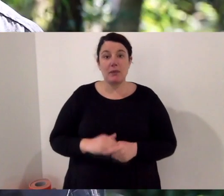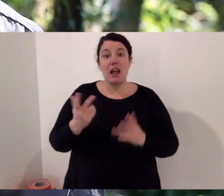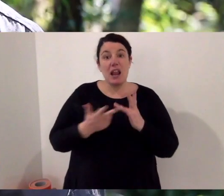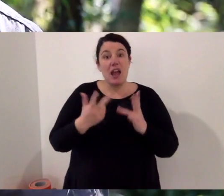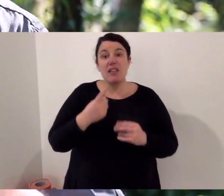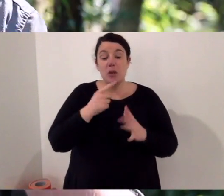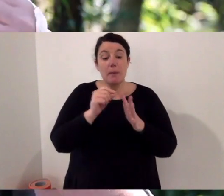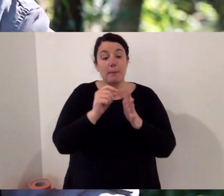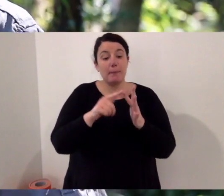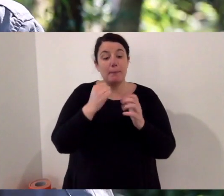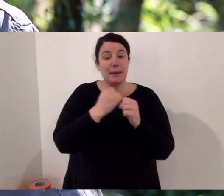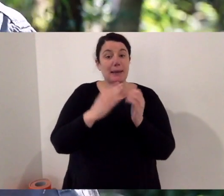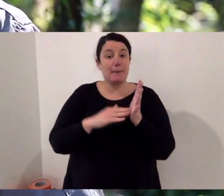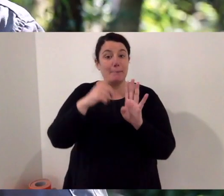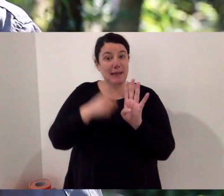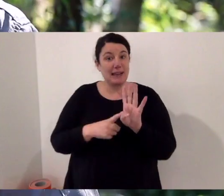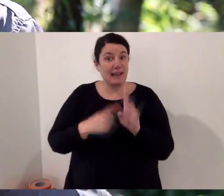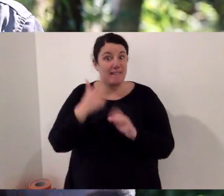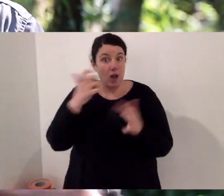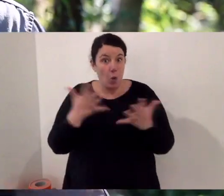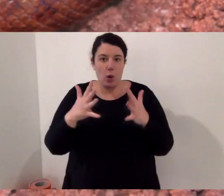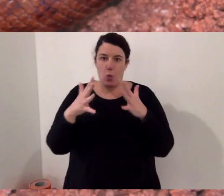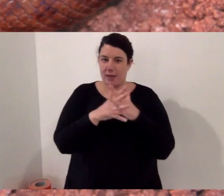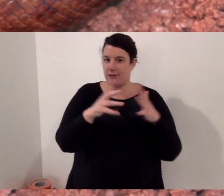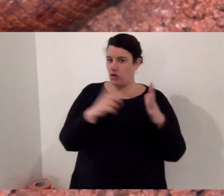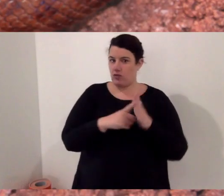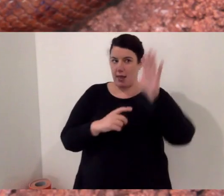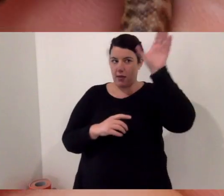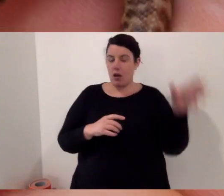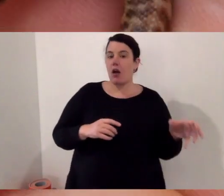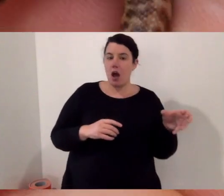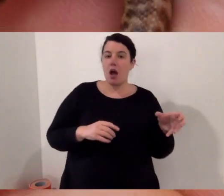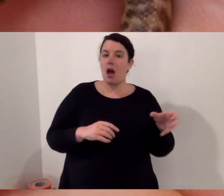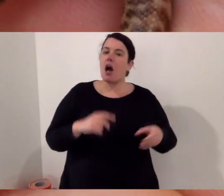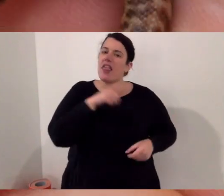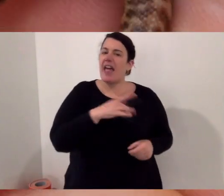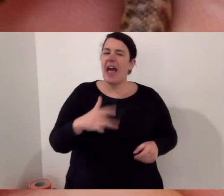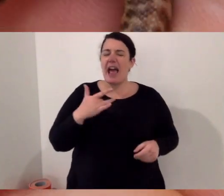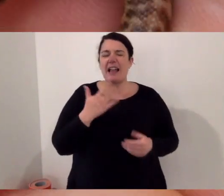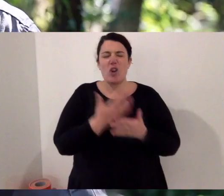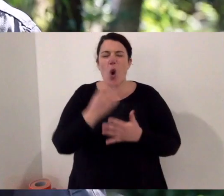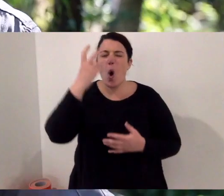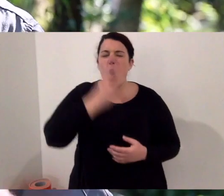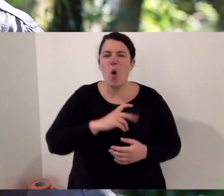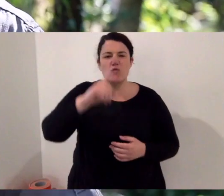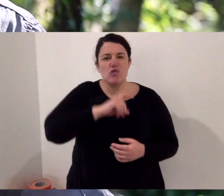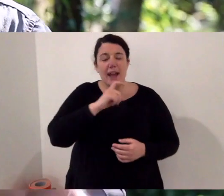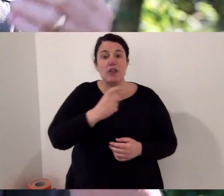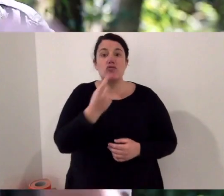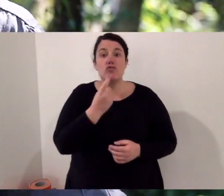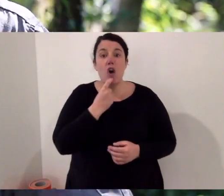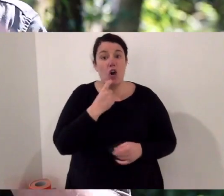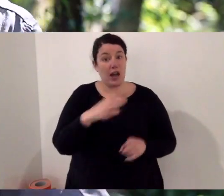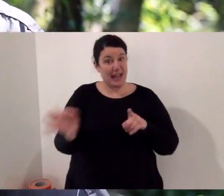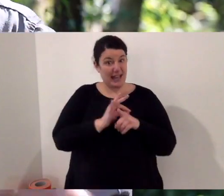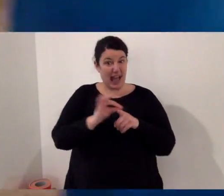body up. Now another species of python is the pygmy python. Now they're found in Western Australia. And the pygmy pythons live on